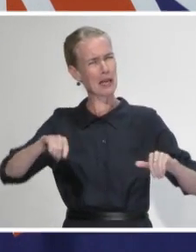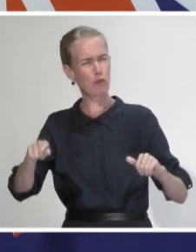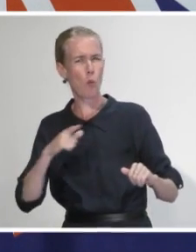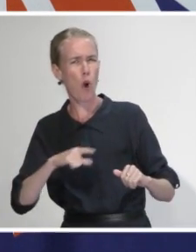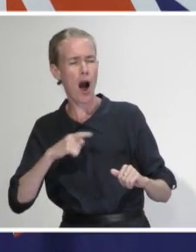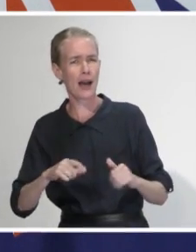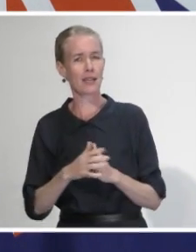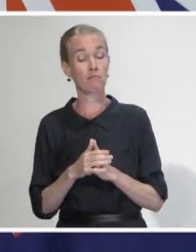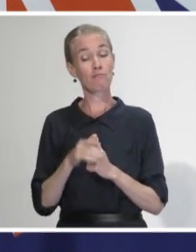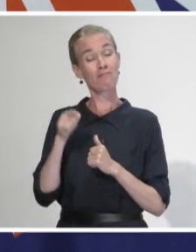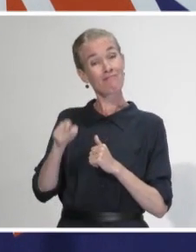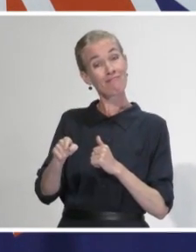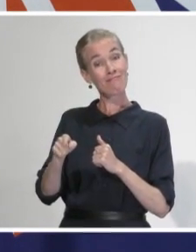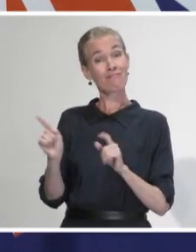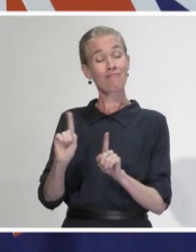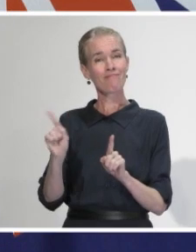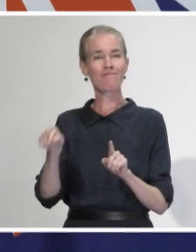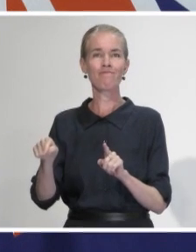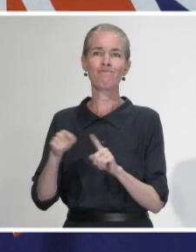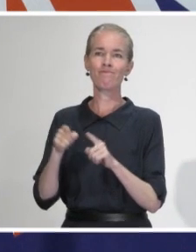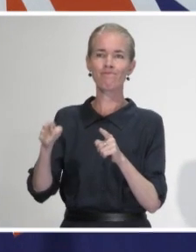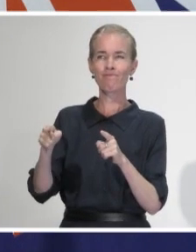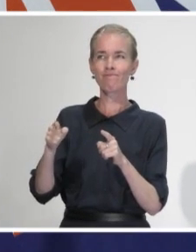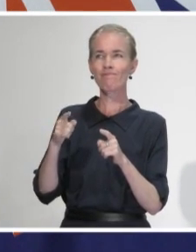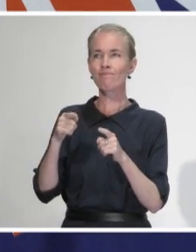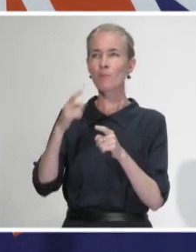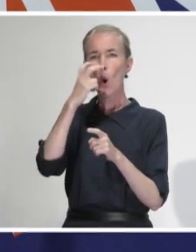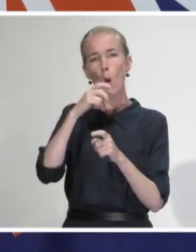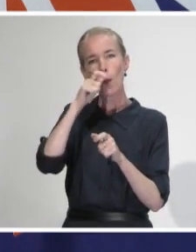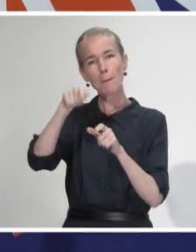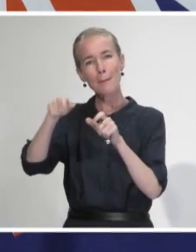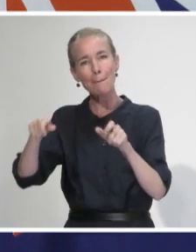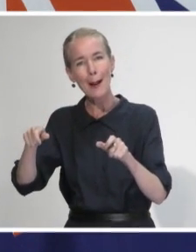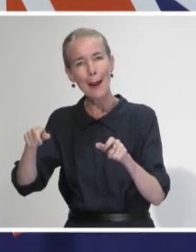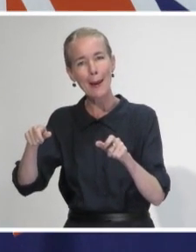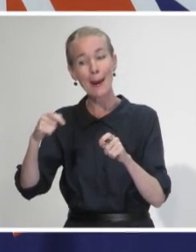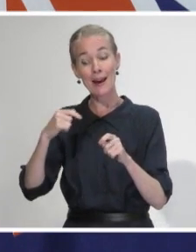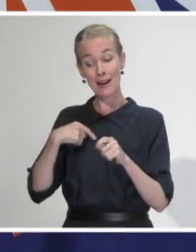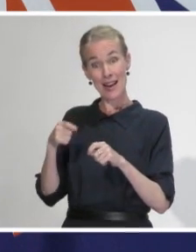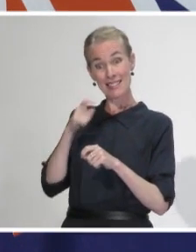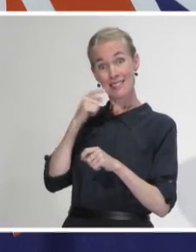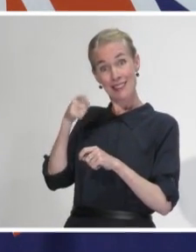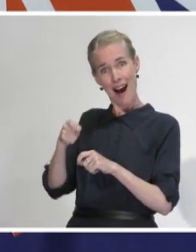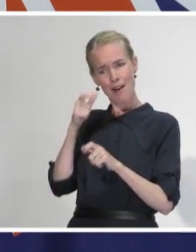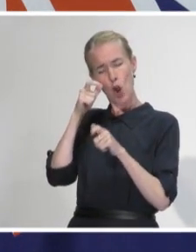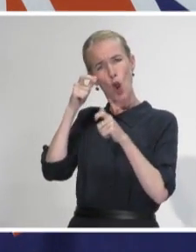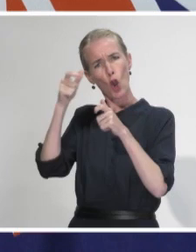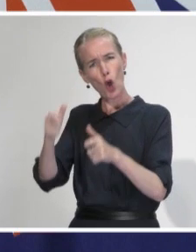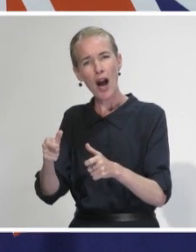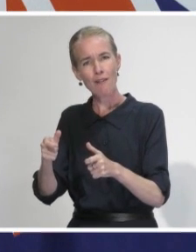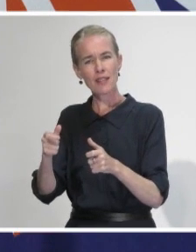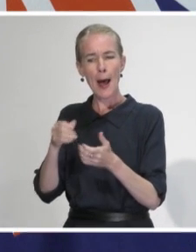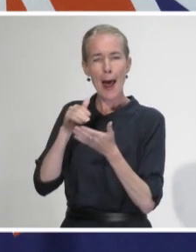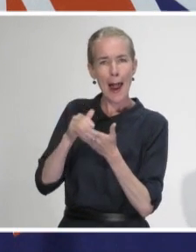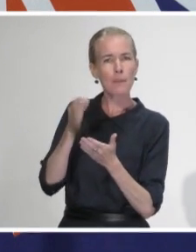-level psychogeriatric or dementia care unit. The care they are receiving is consistent with that high level of